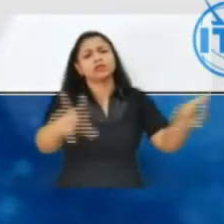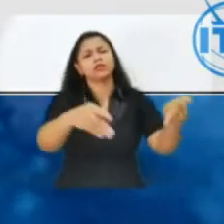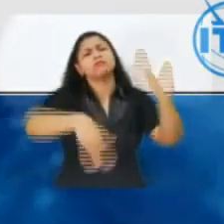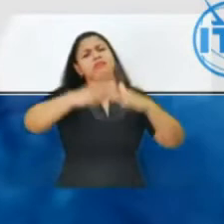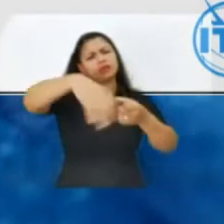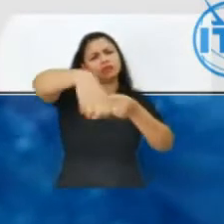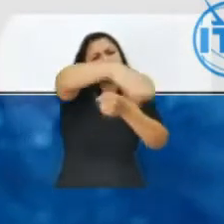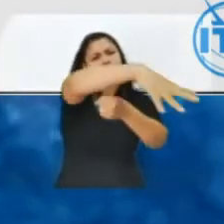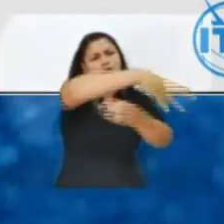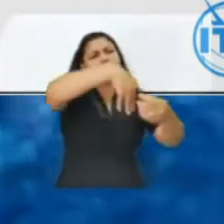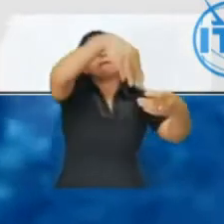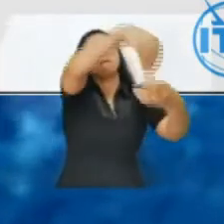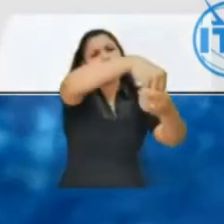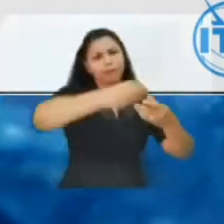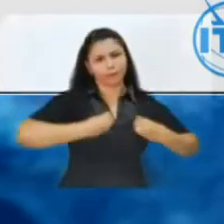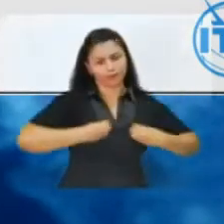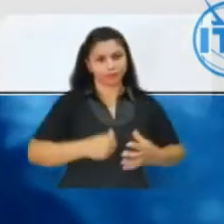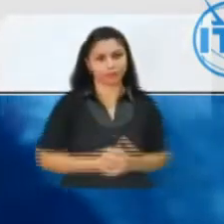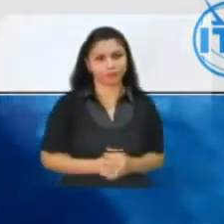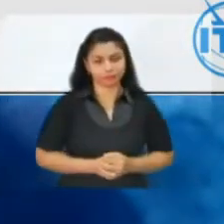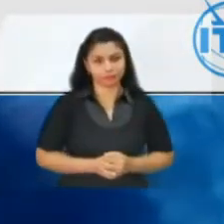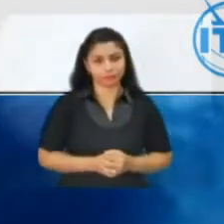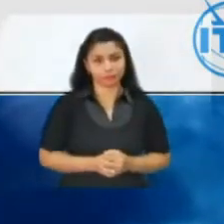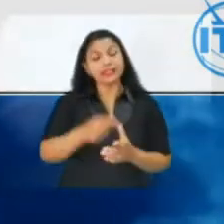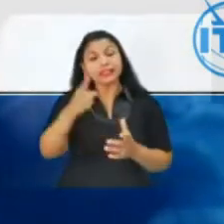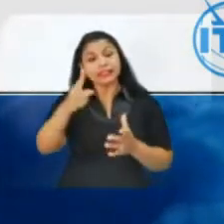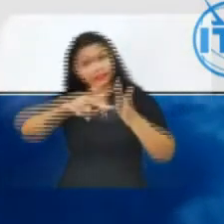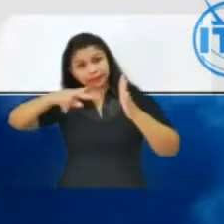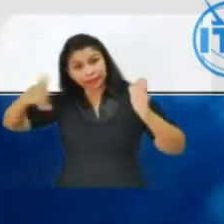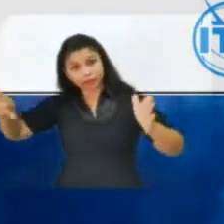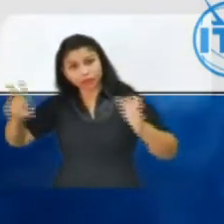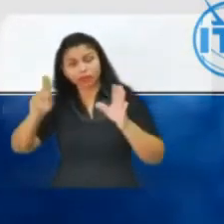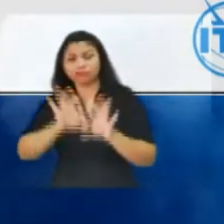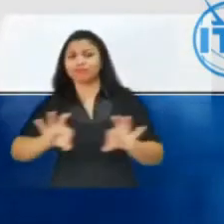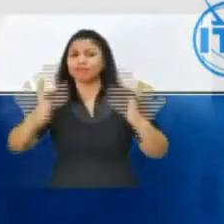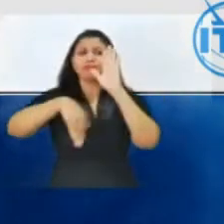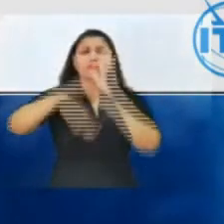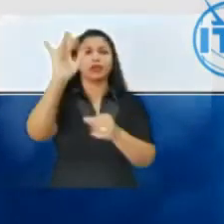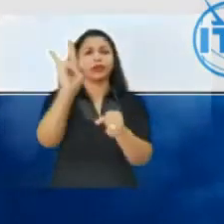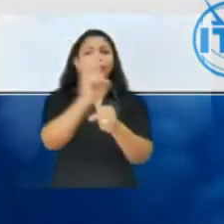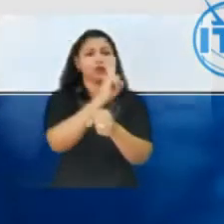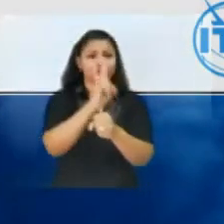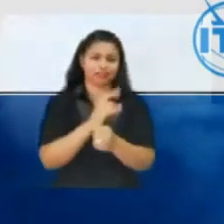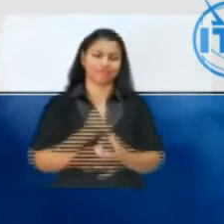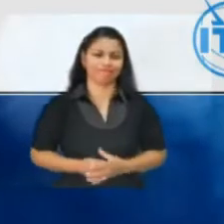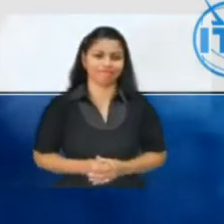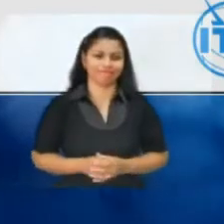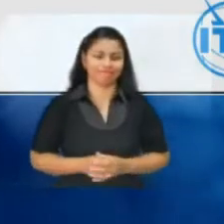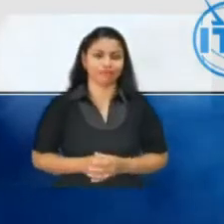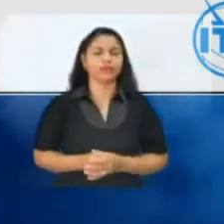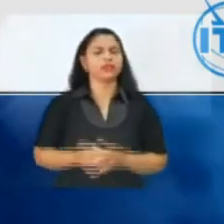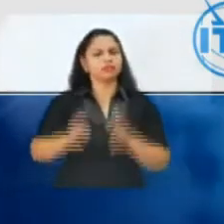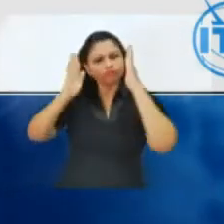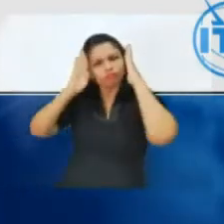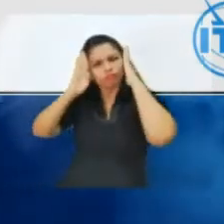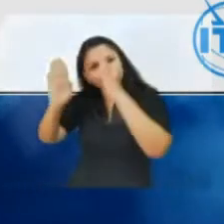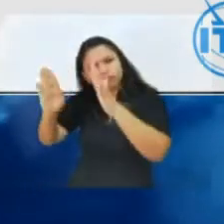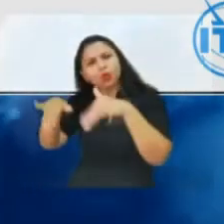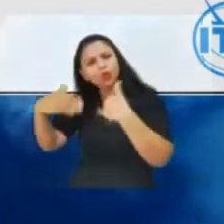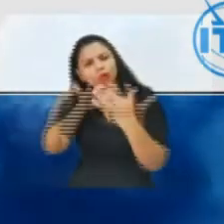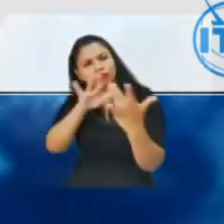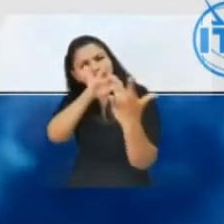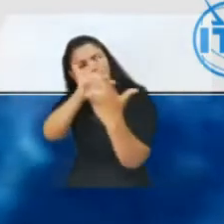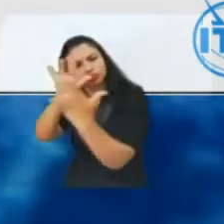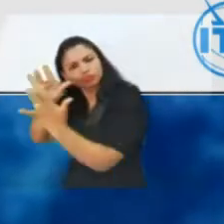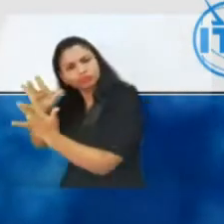majority of peoples live this digital inclusions being returned clearly indispensable in other cases we actually provided more